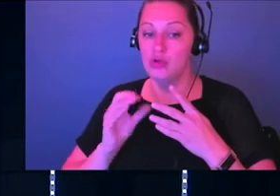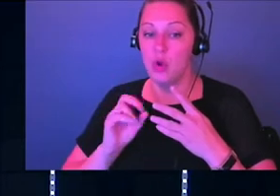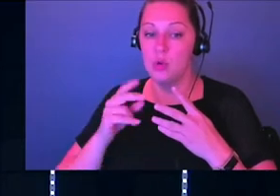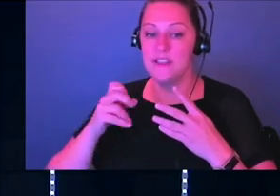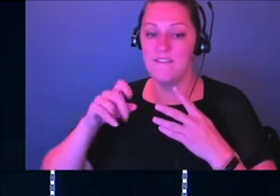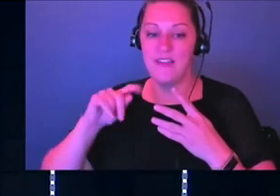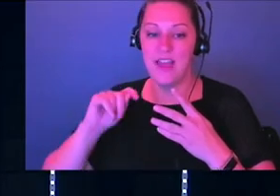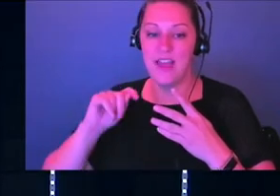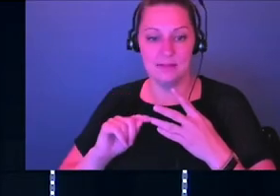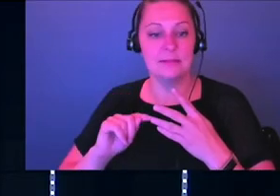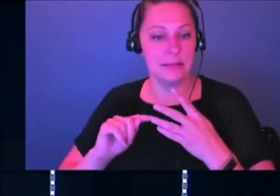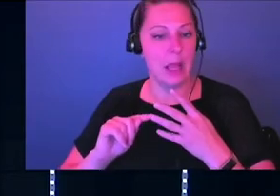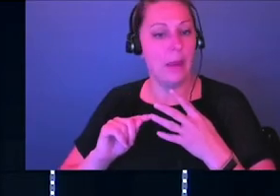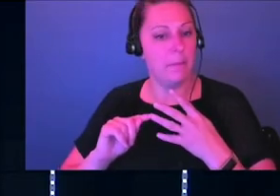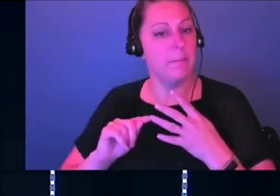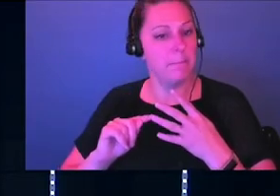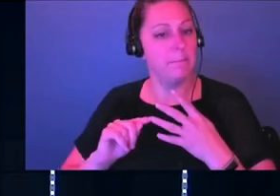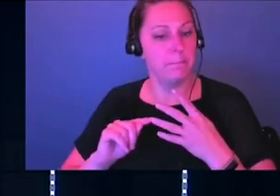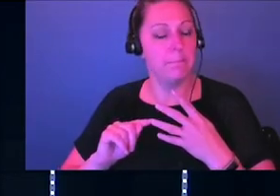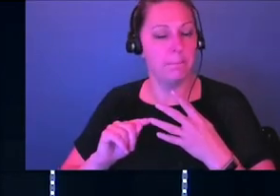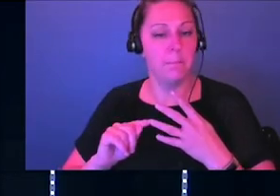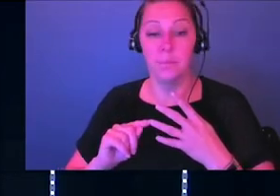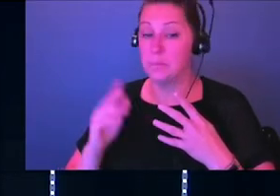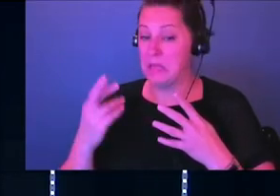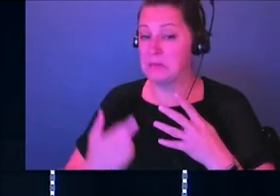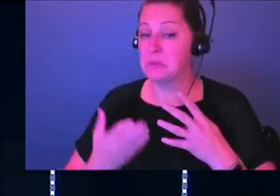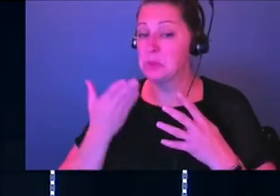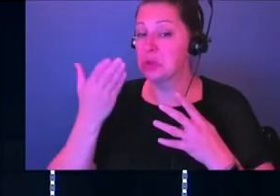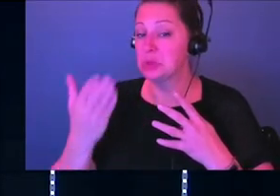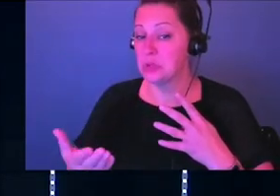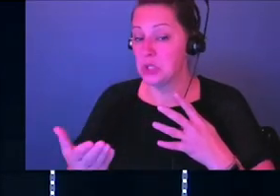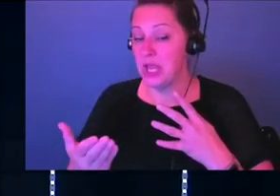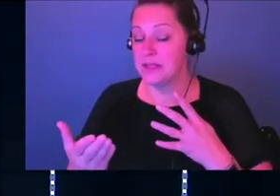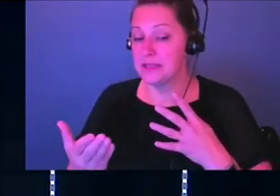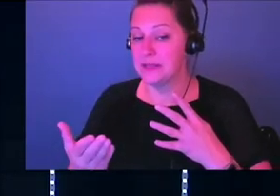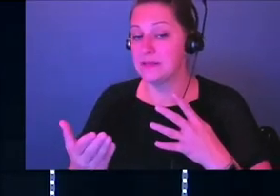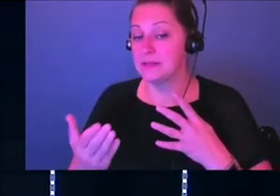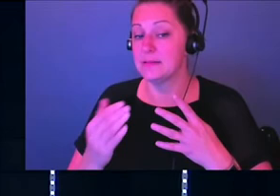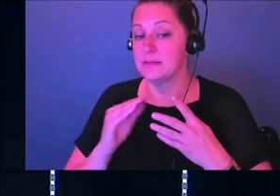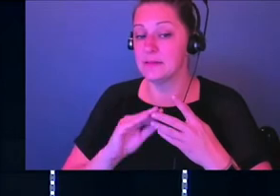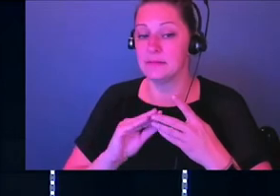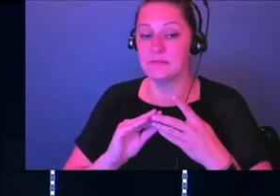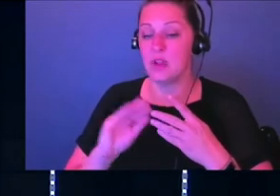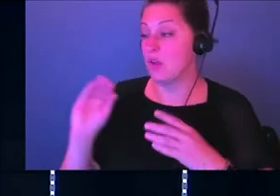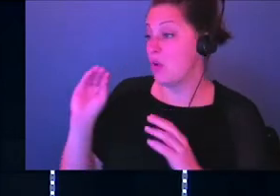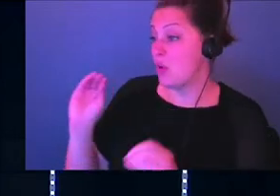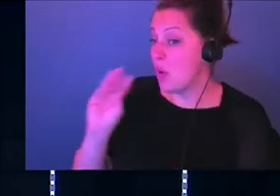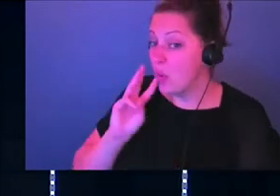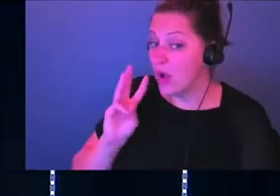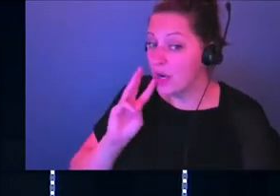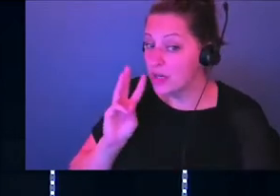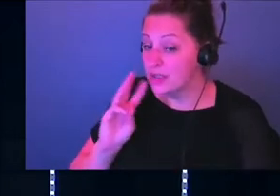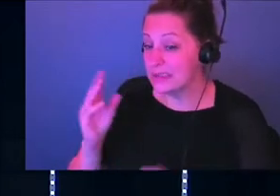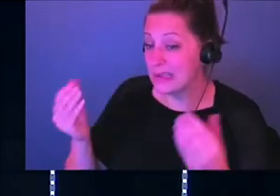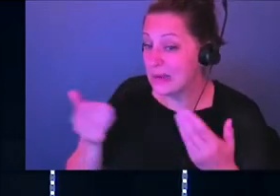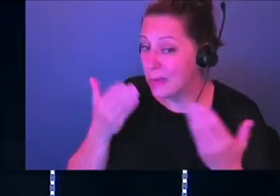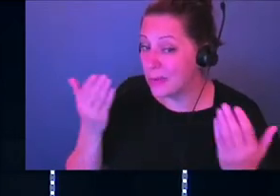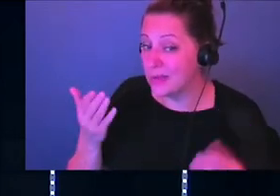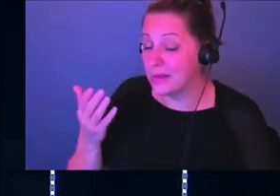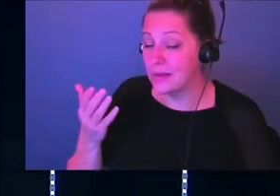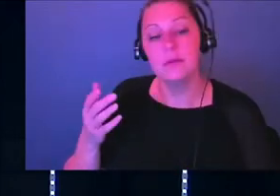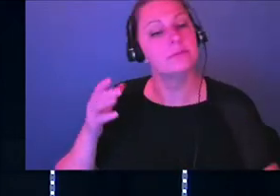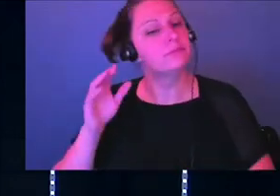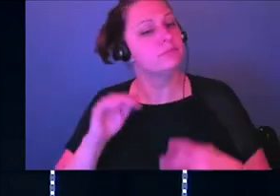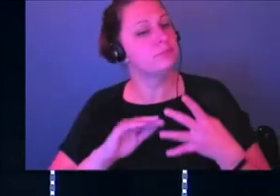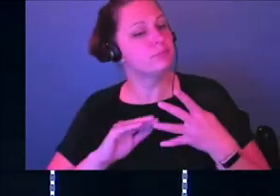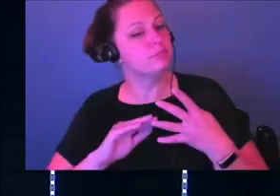level-headed one. And so he suggests that in the midst of that, there's no water. Everybody's freaking out. He's like, hey, I think what we need